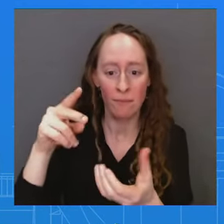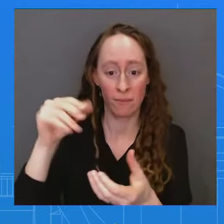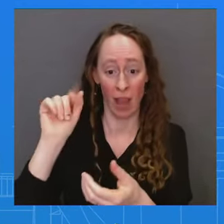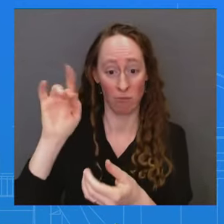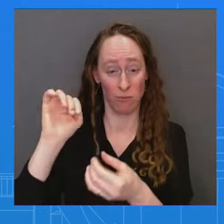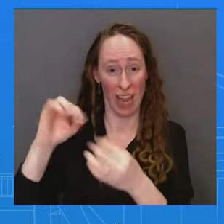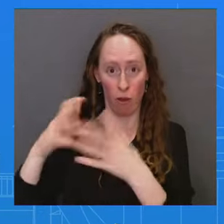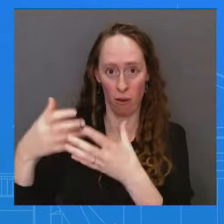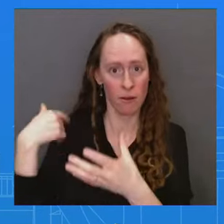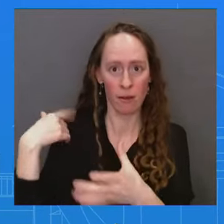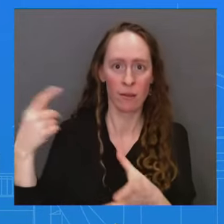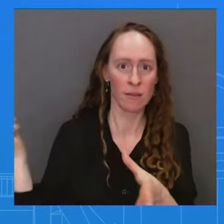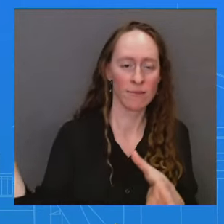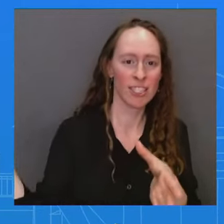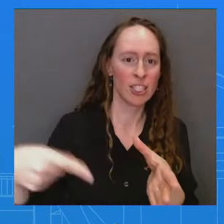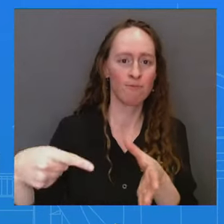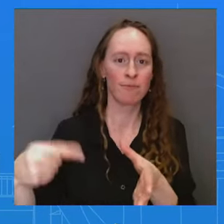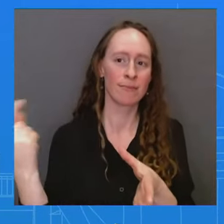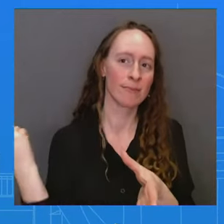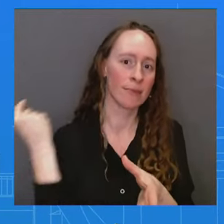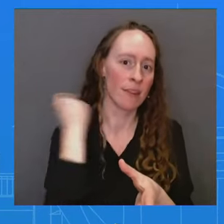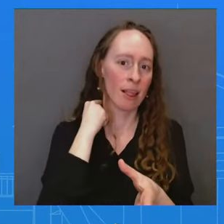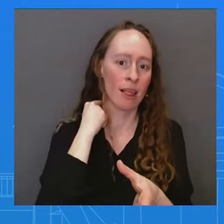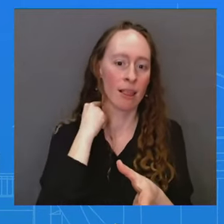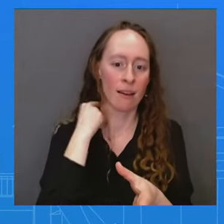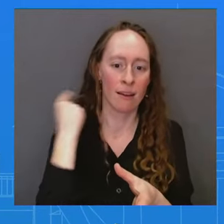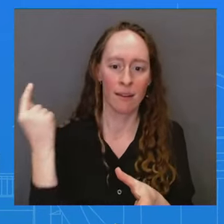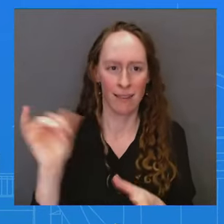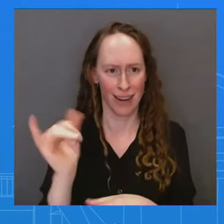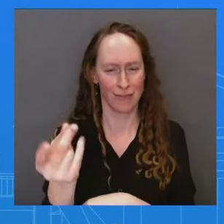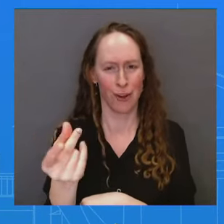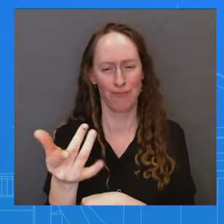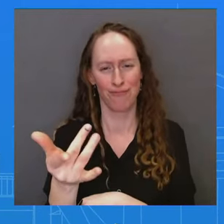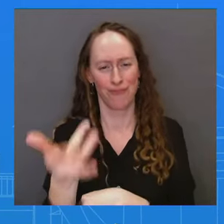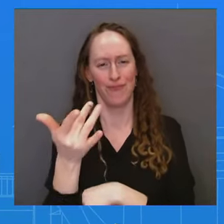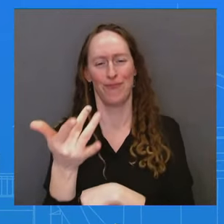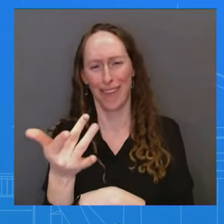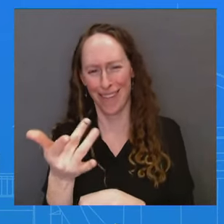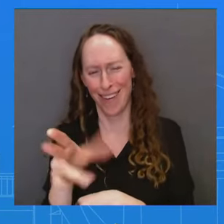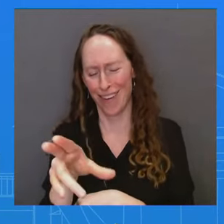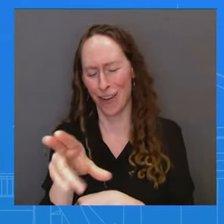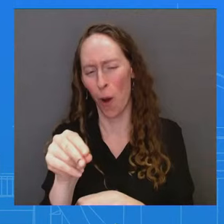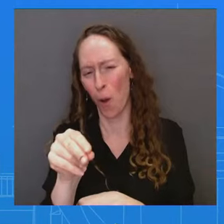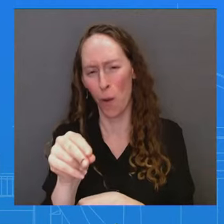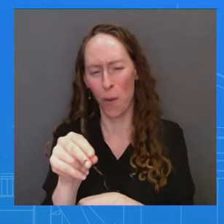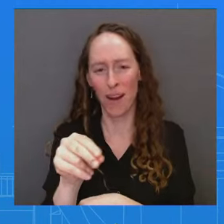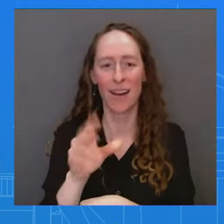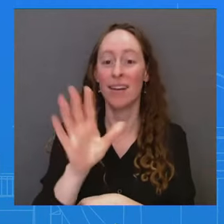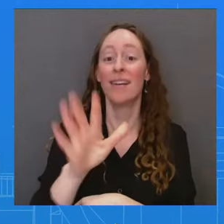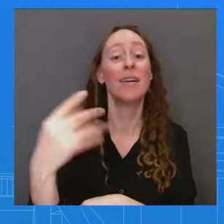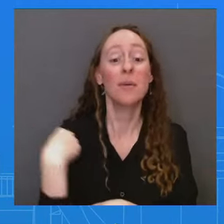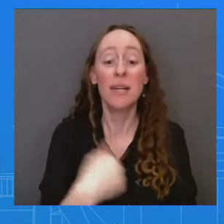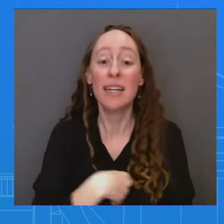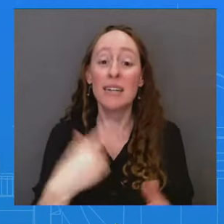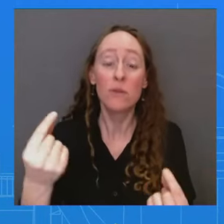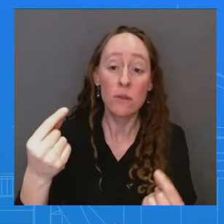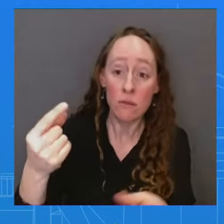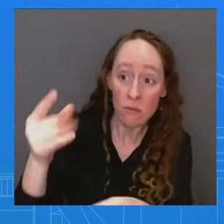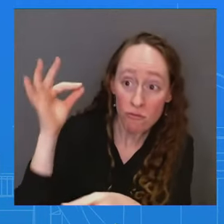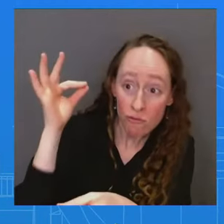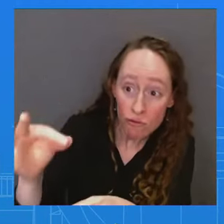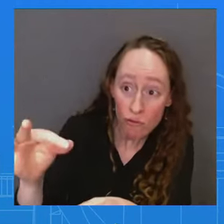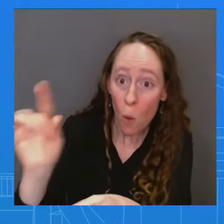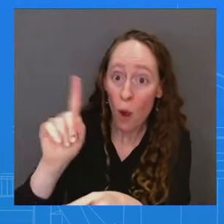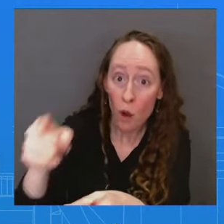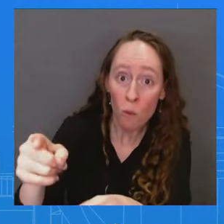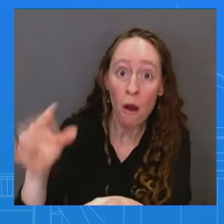in every day and we know where they are. And that's and I leave it at that. But the problem is with Secretary Austin, you didn't